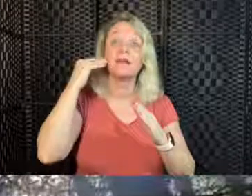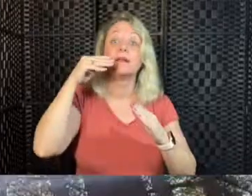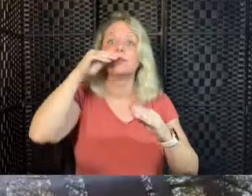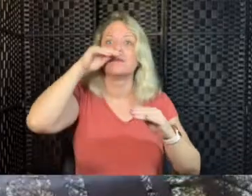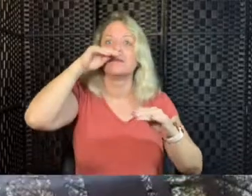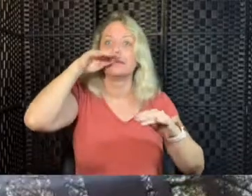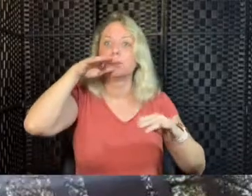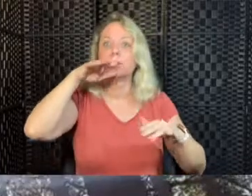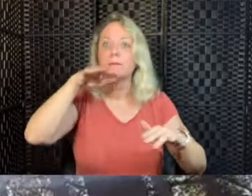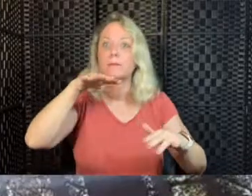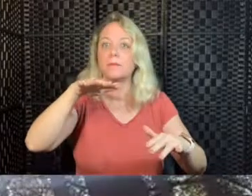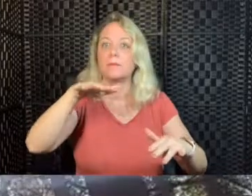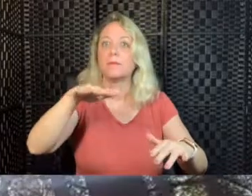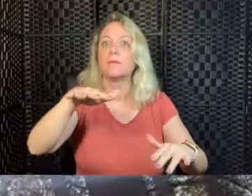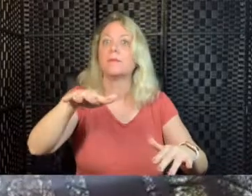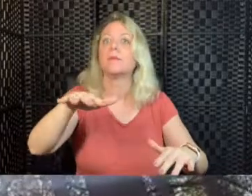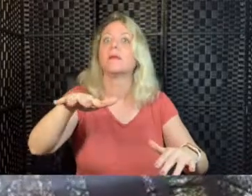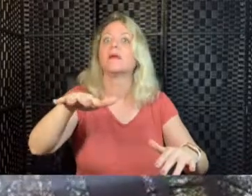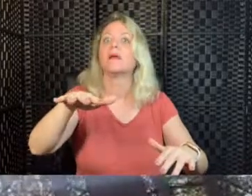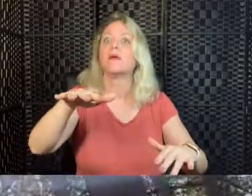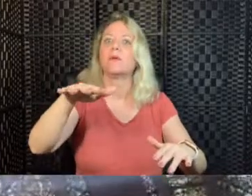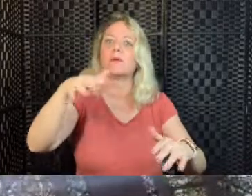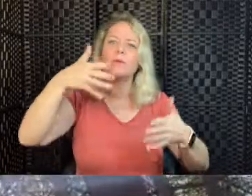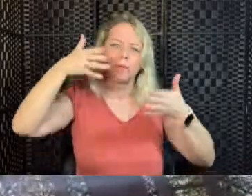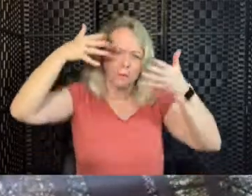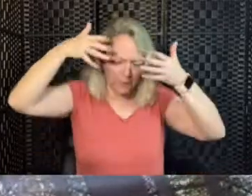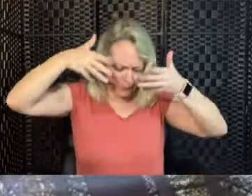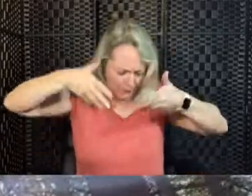Breath in. the top of the head.